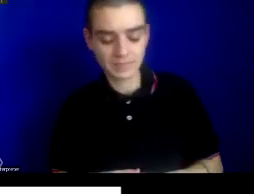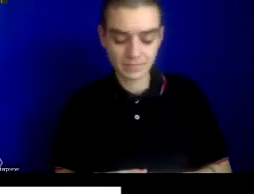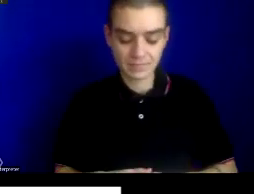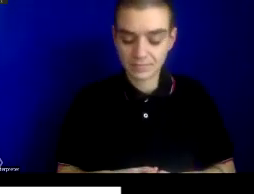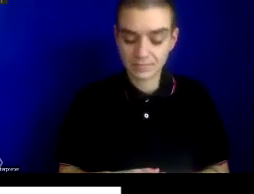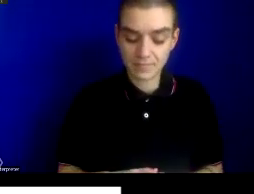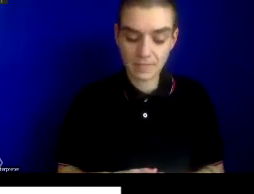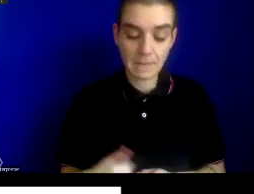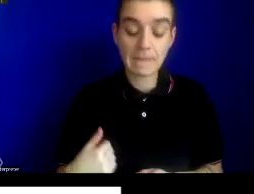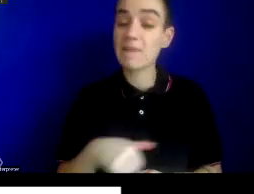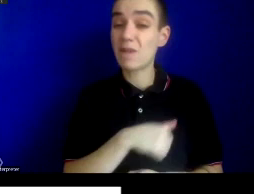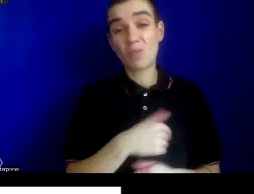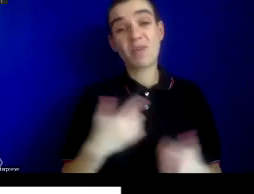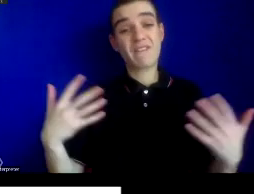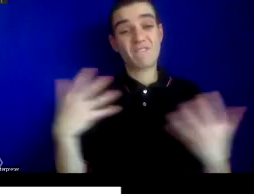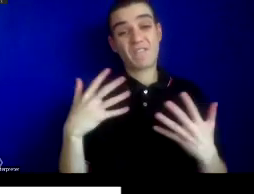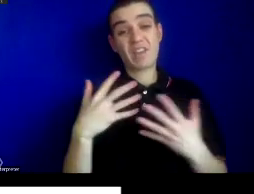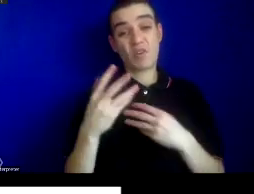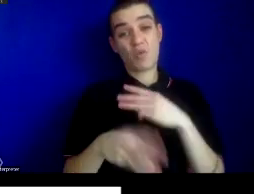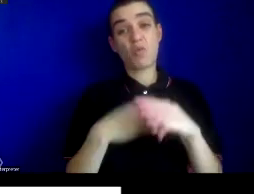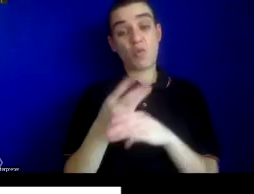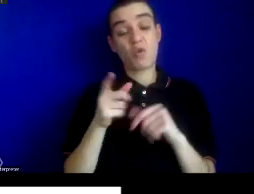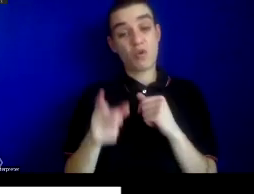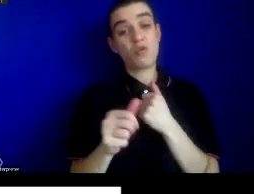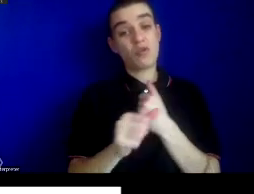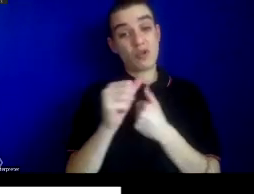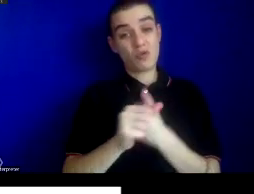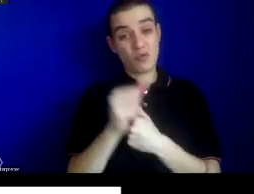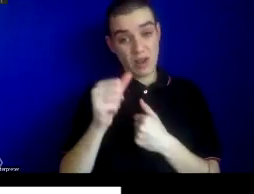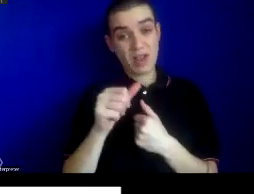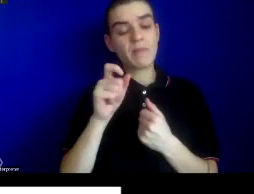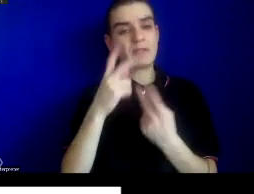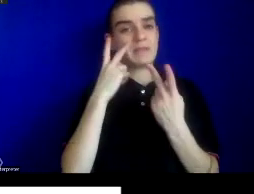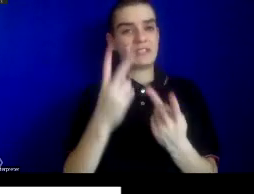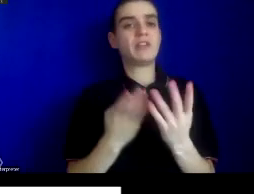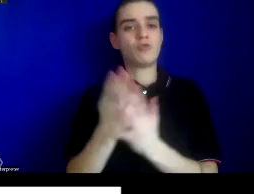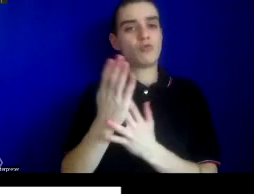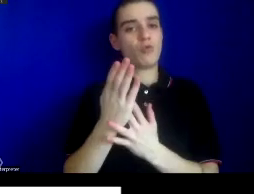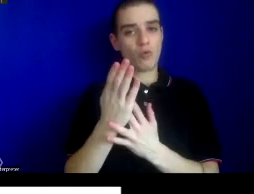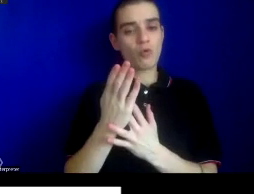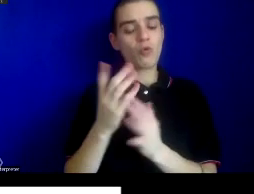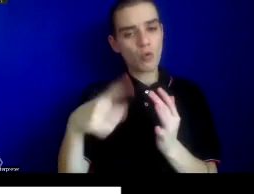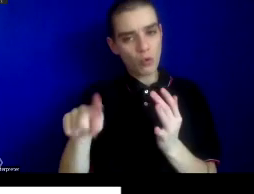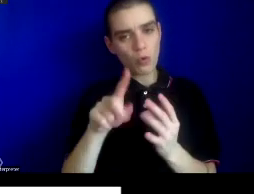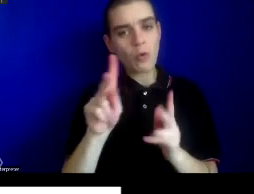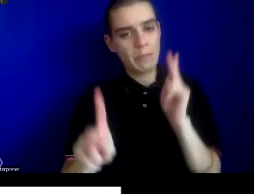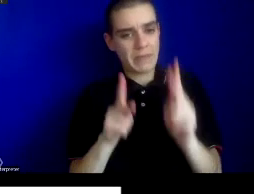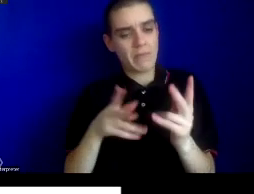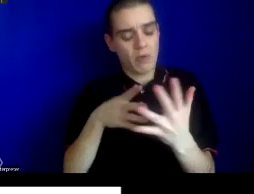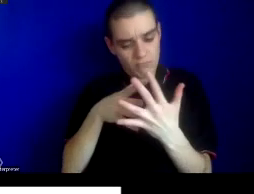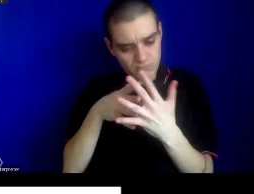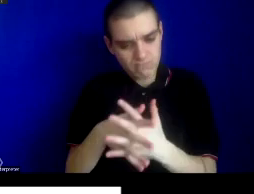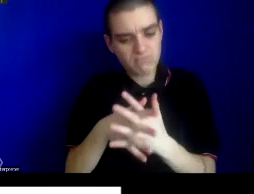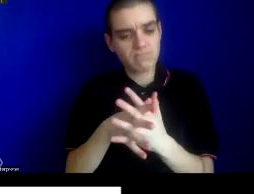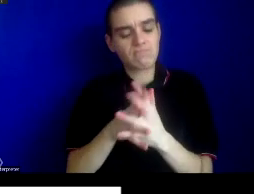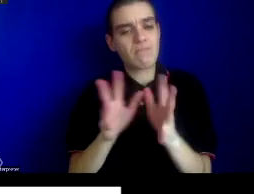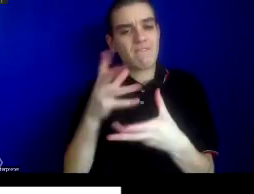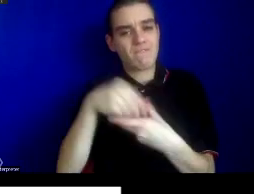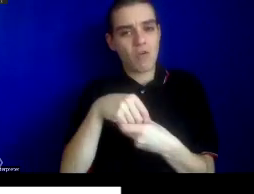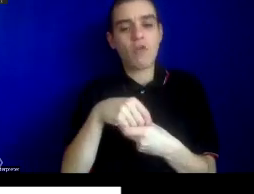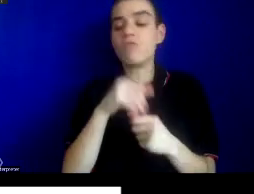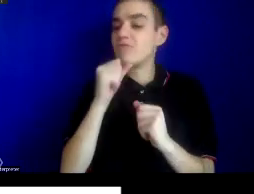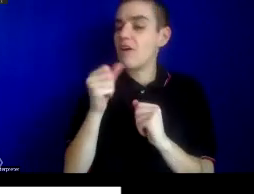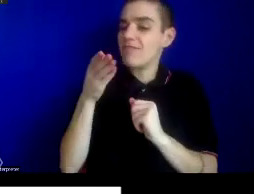is seen and must be seen through the eyes of those with their feet firmly planted, not at the site of epidemic